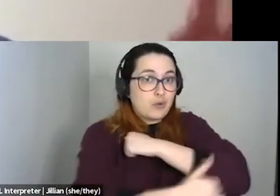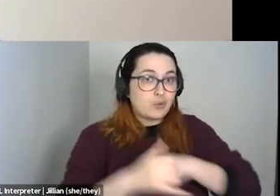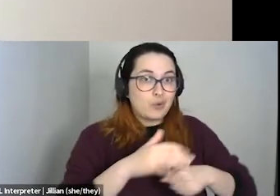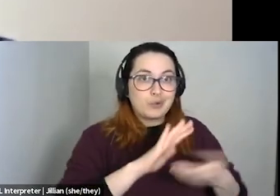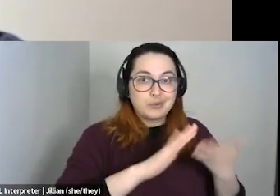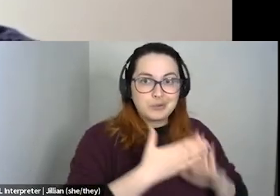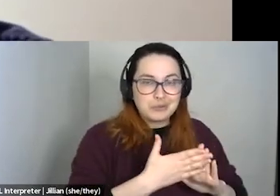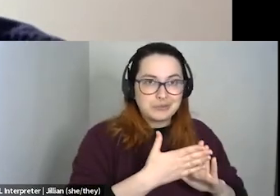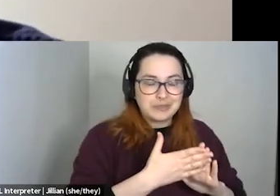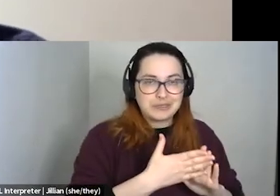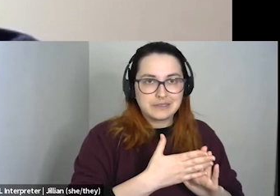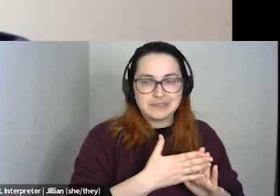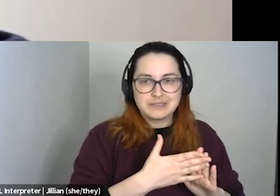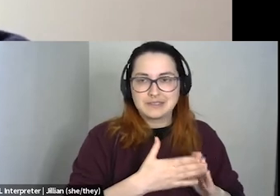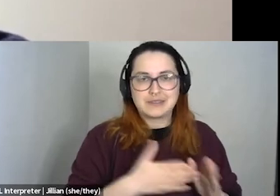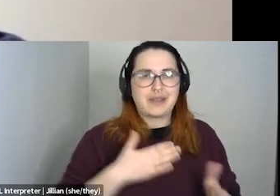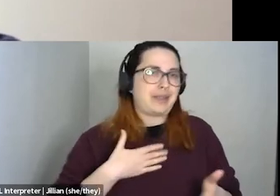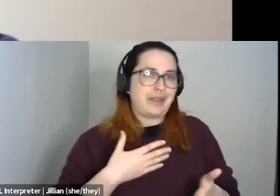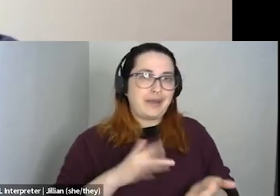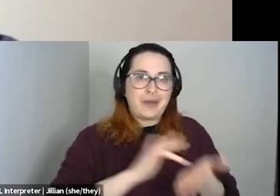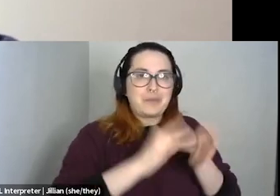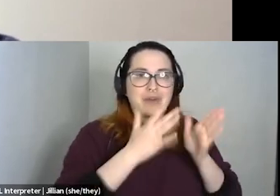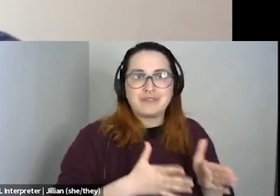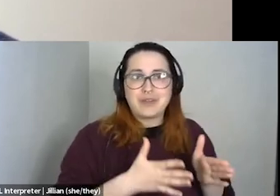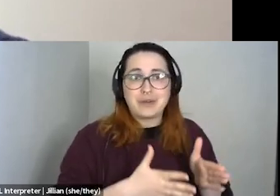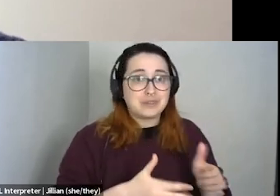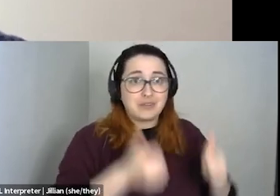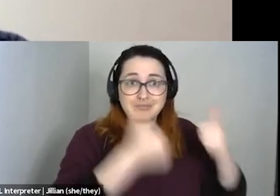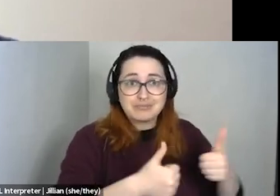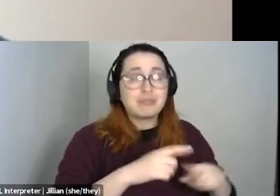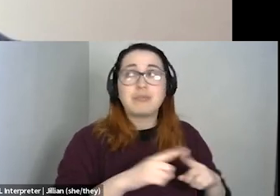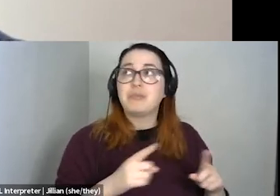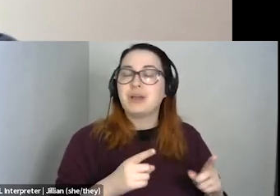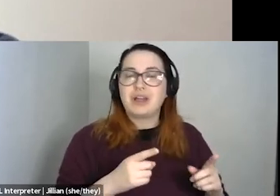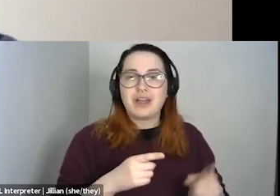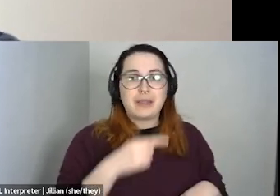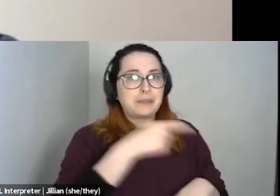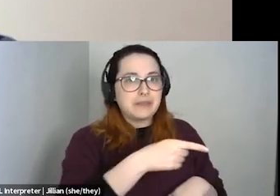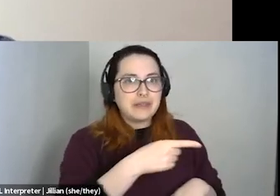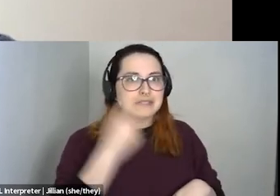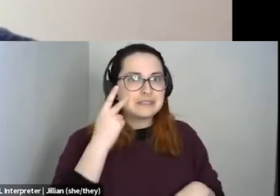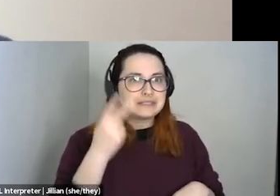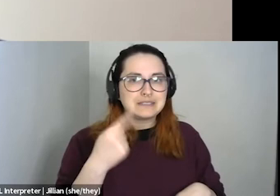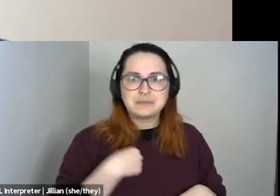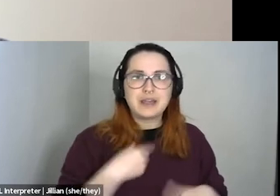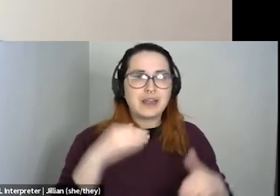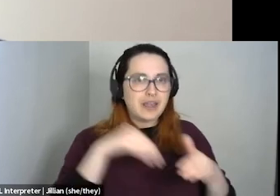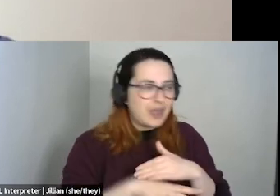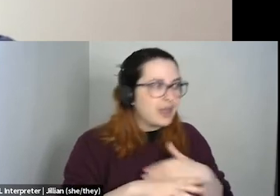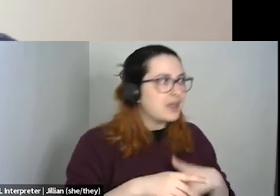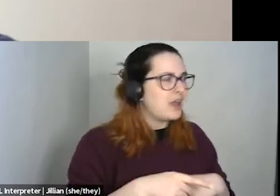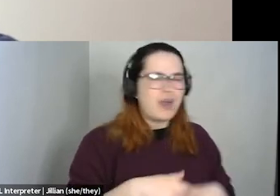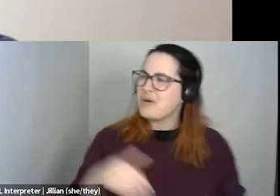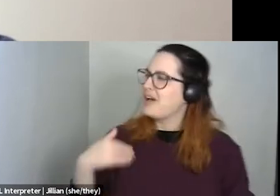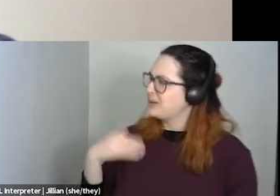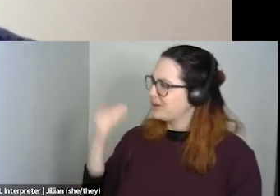I won't name my pharmacist and they're great. Like it's not, this is not a slight, but like they are seeing me come in and being like, Oh, I know this person,